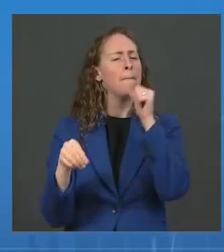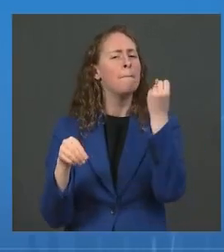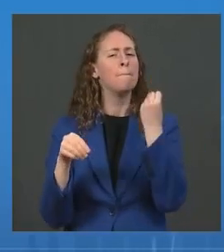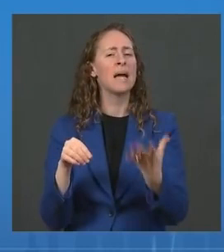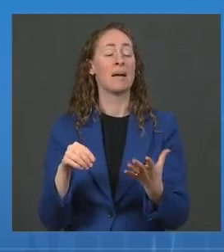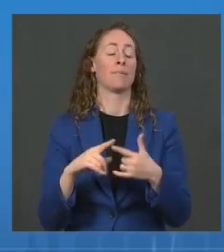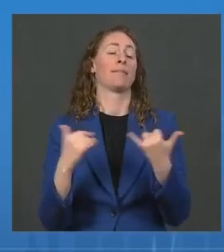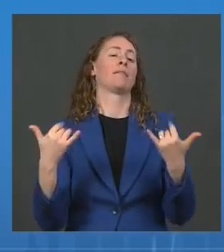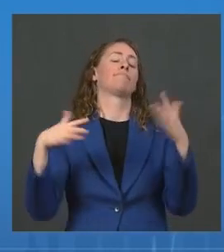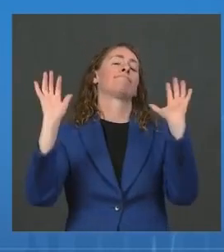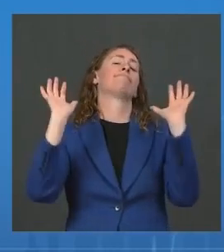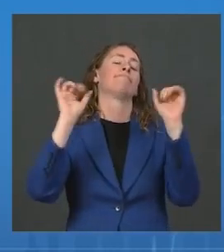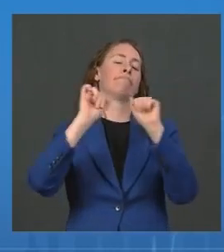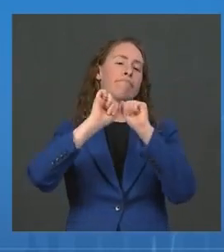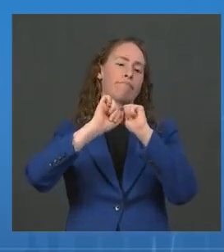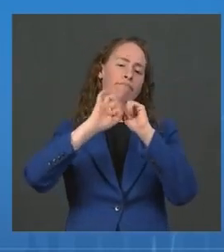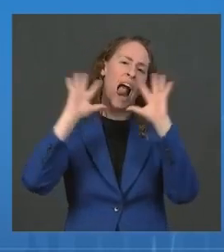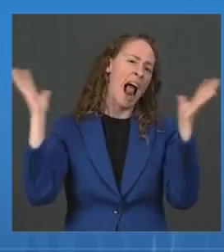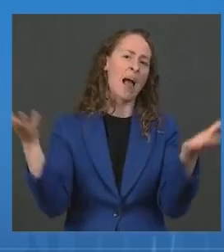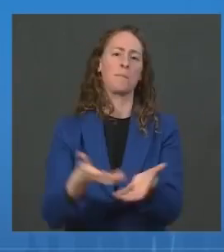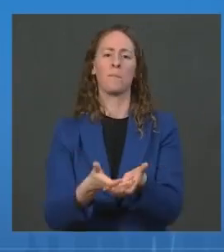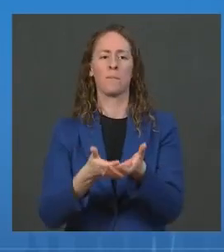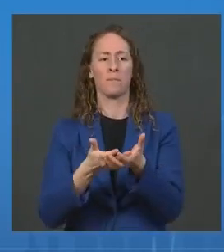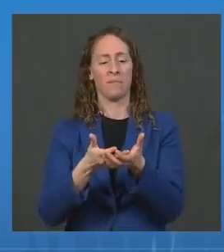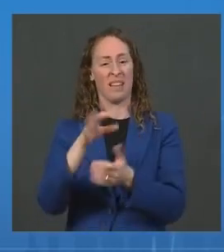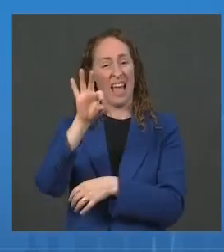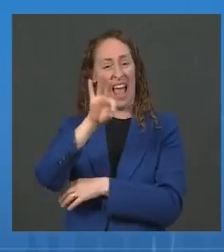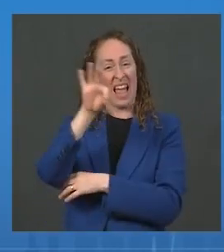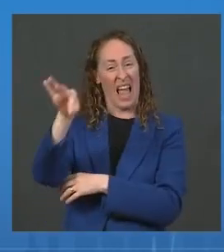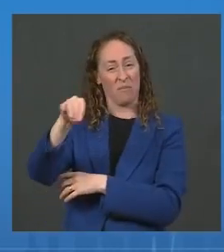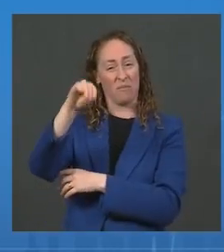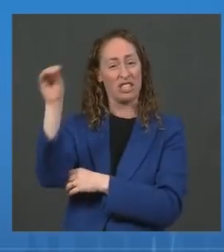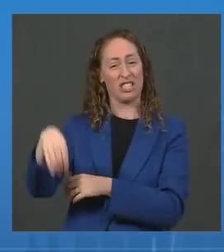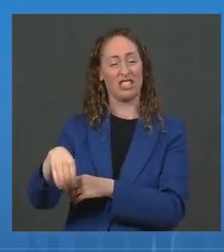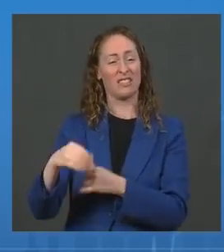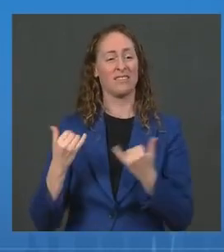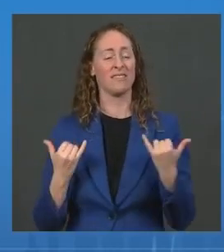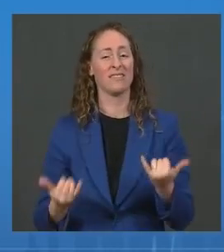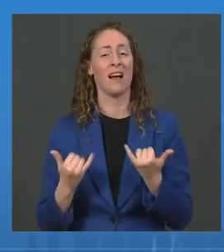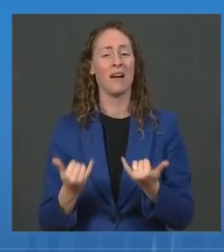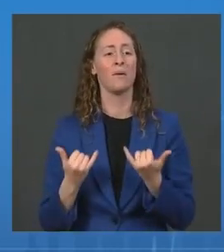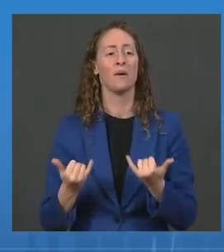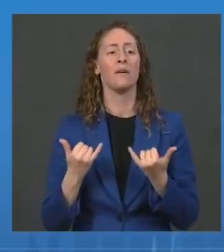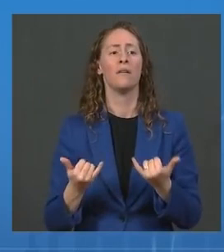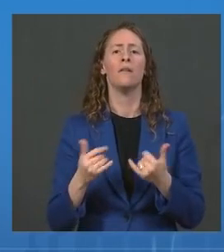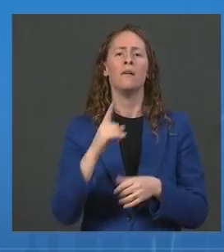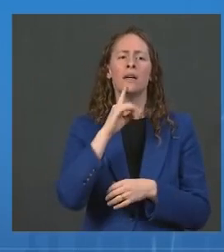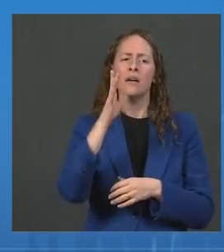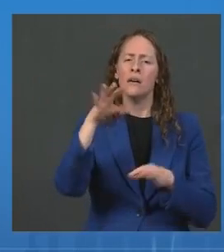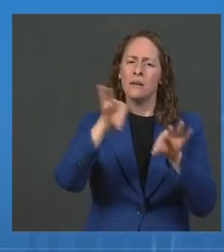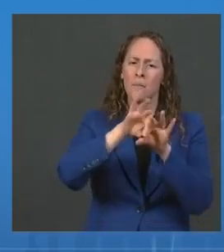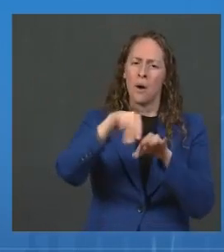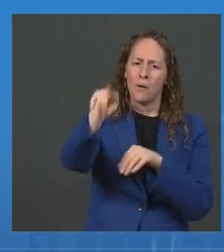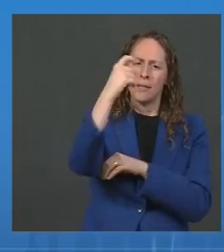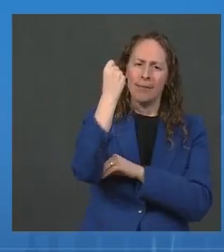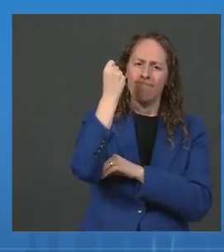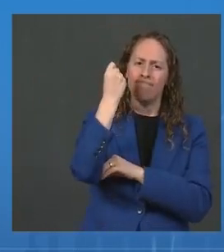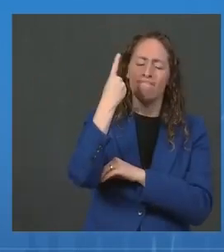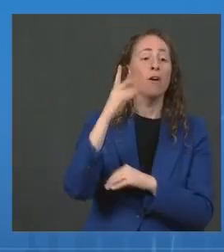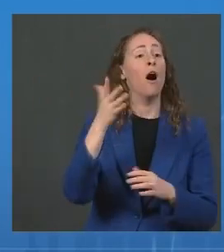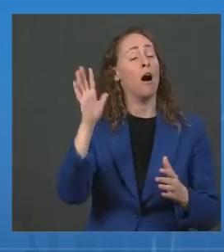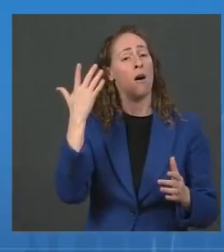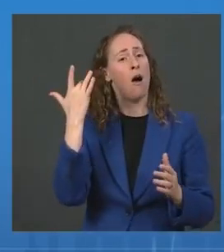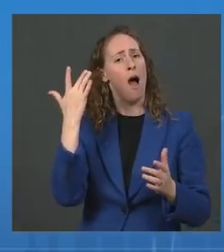is about 99 percent of the isolates. This becomes relevant when one thinks in terms of other